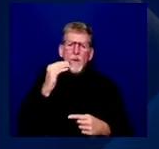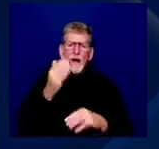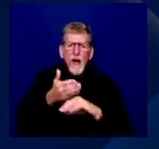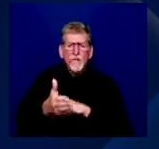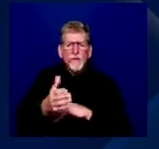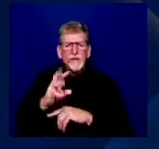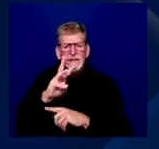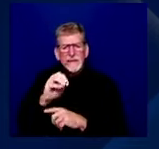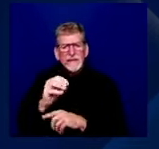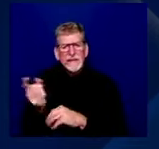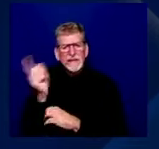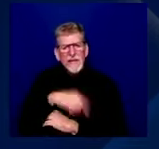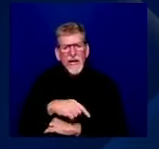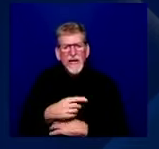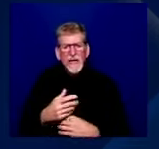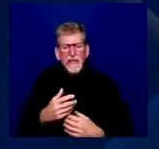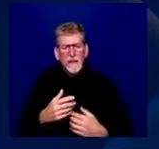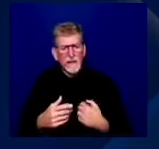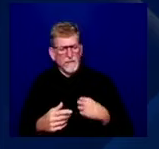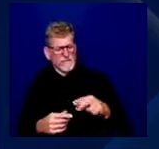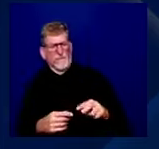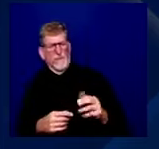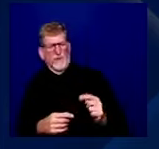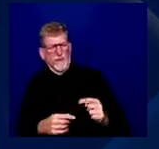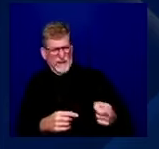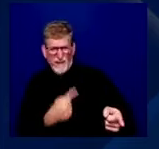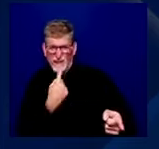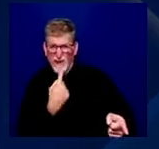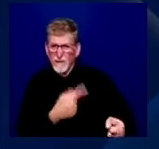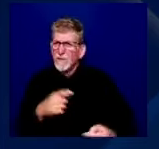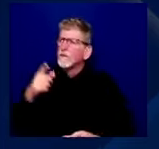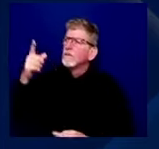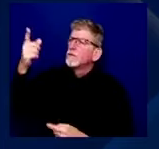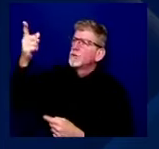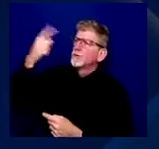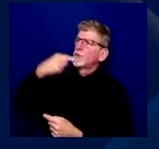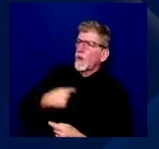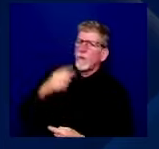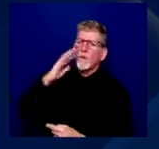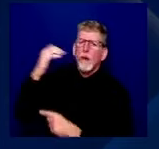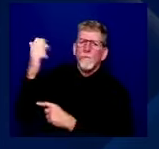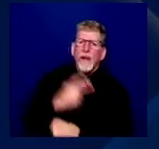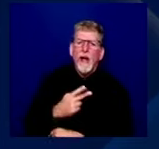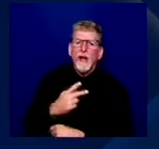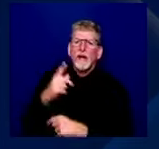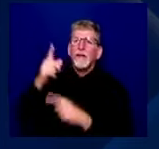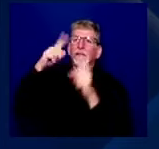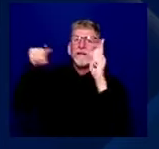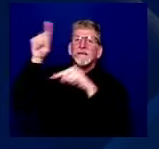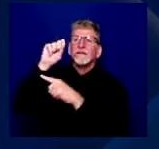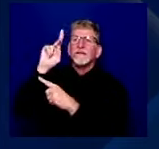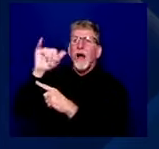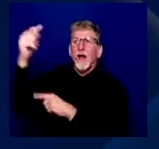And he said, yeah, they told me that she's supposed to come back. The people who were in the sky are supposed to come back after 60 days.